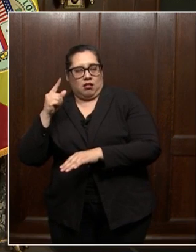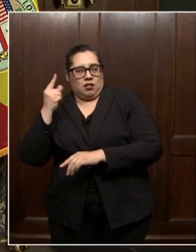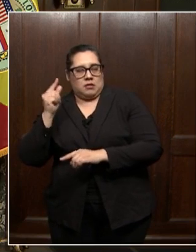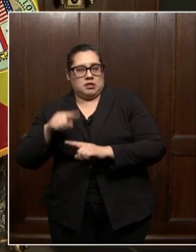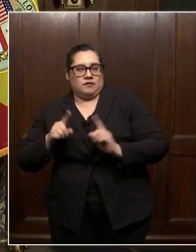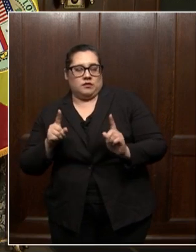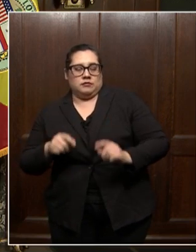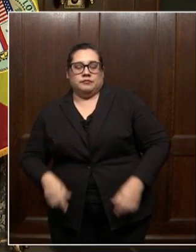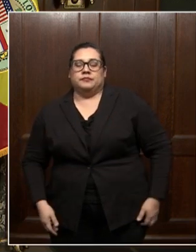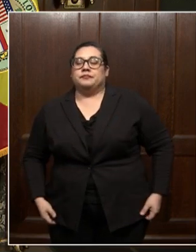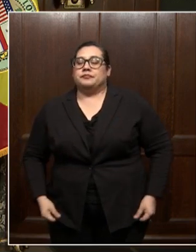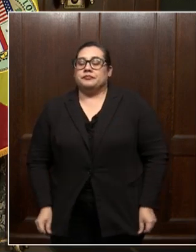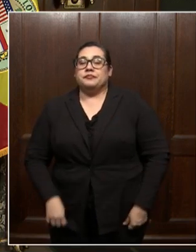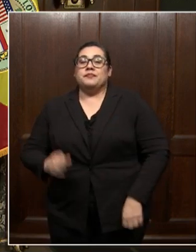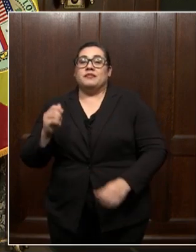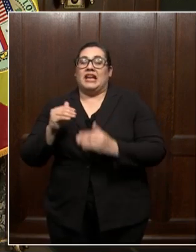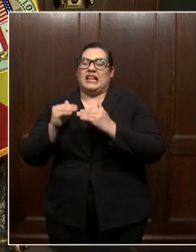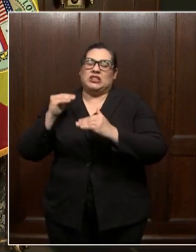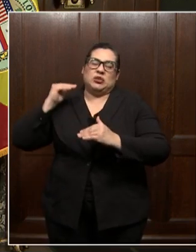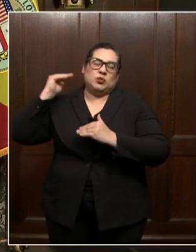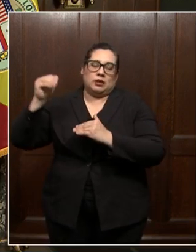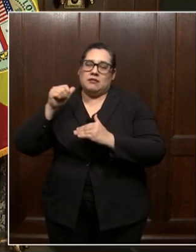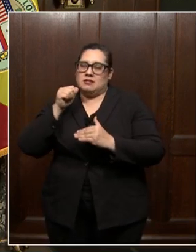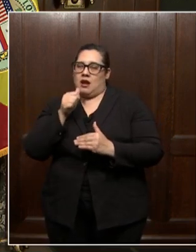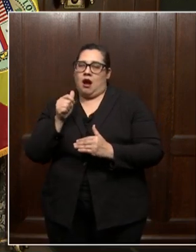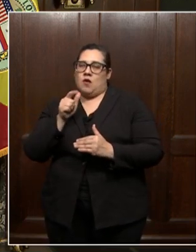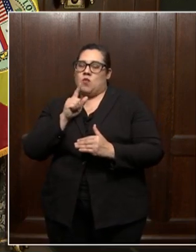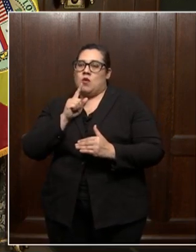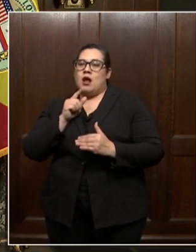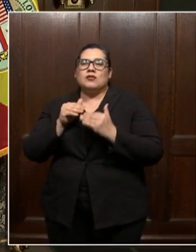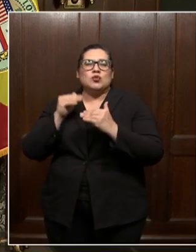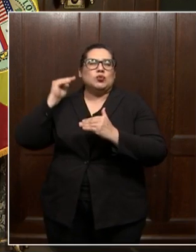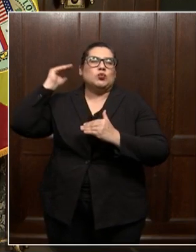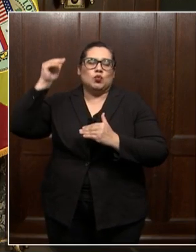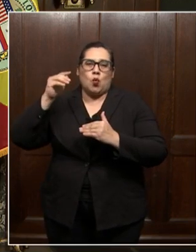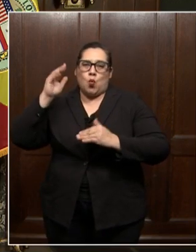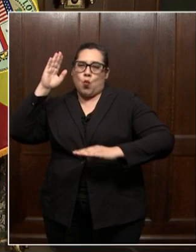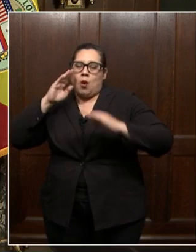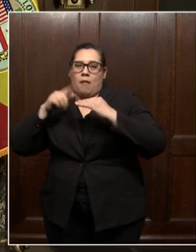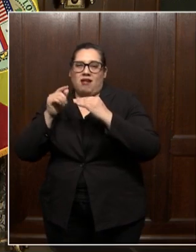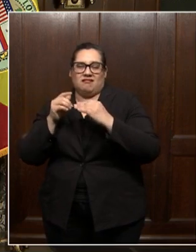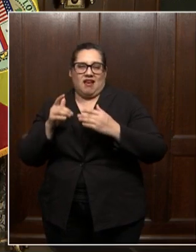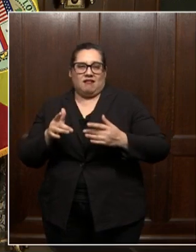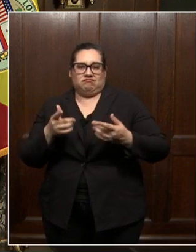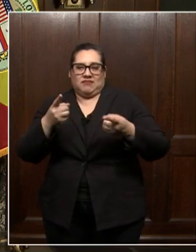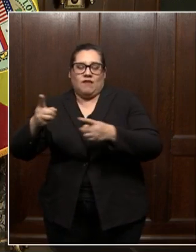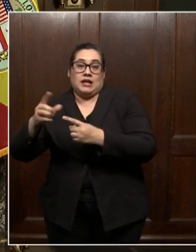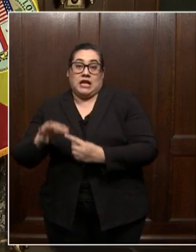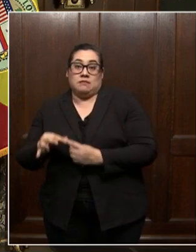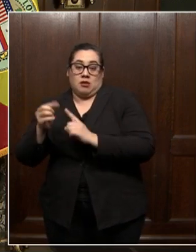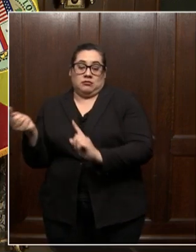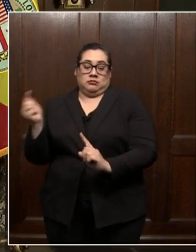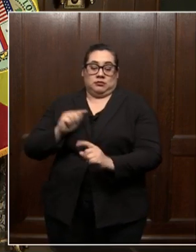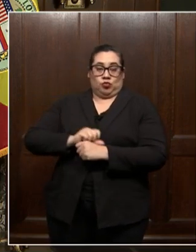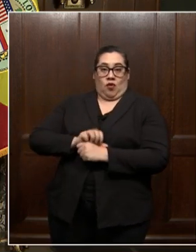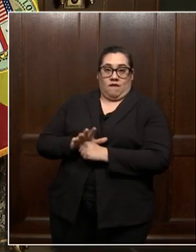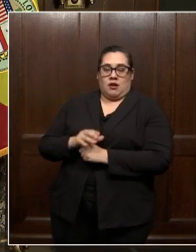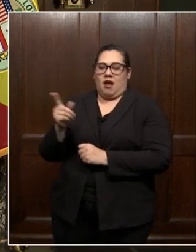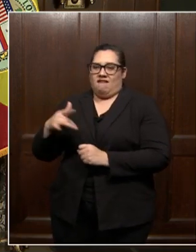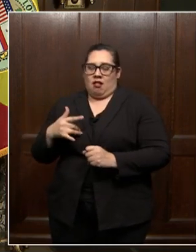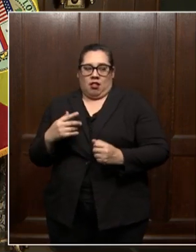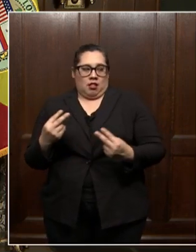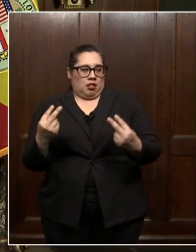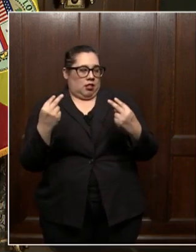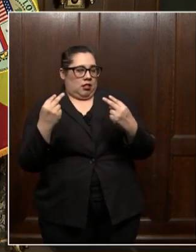bit different. Extreme and unrealistic worry about events, especially COVID-19, being really self